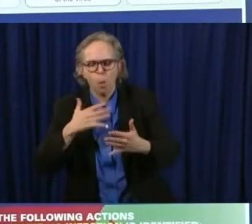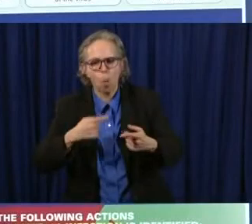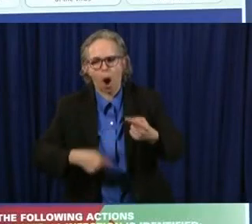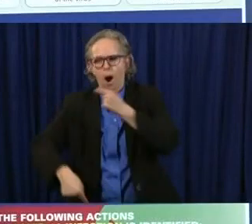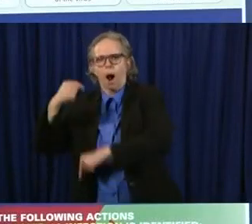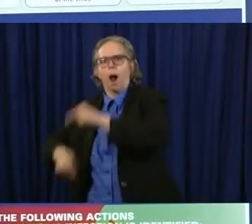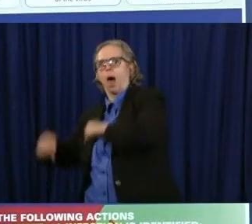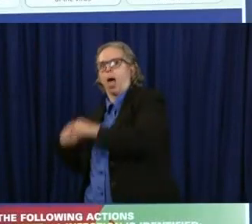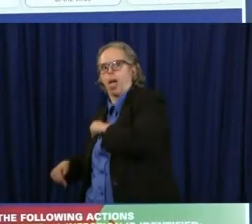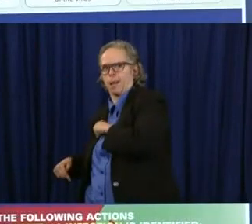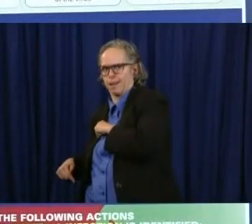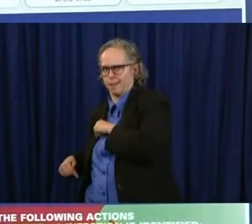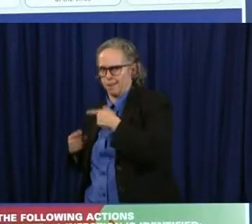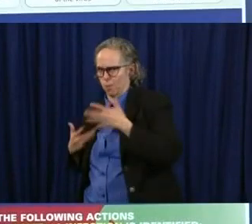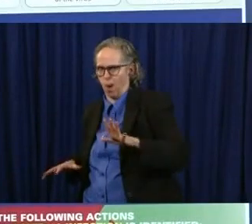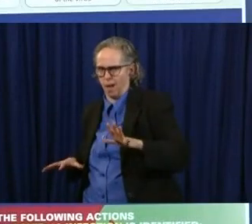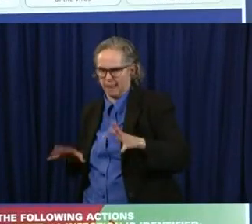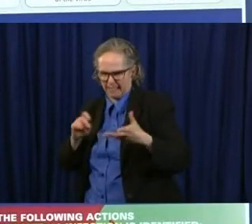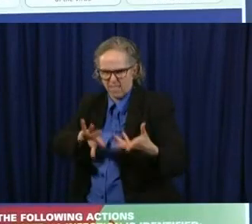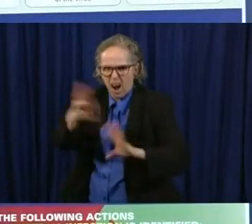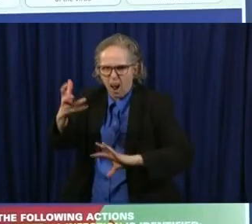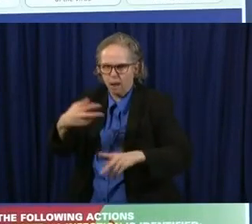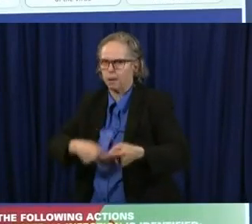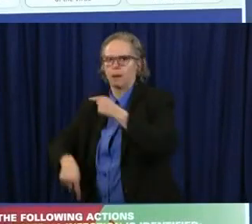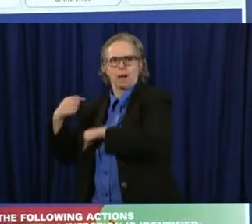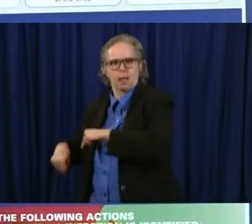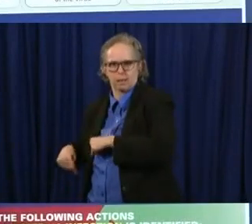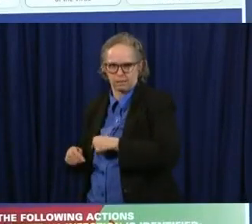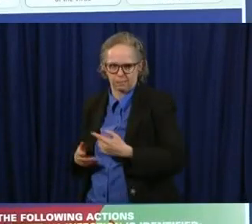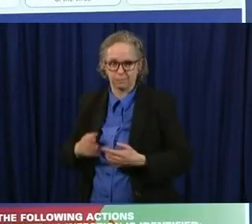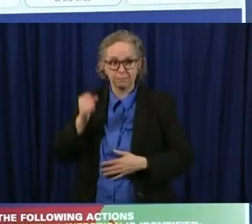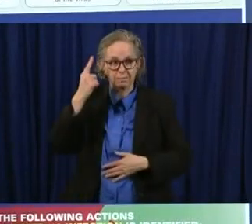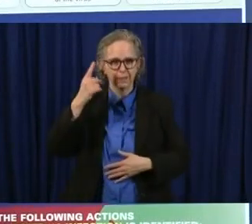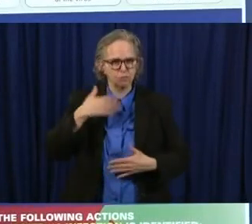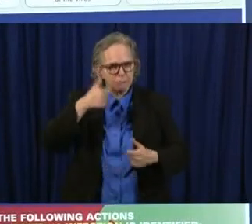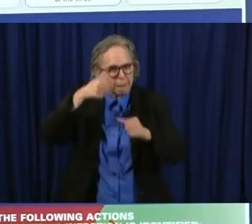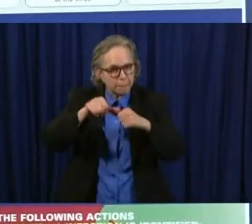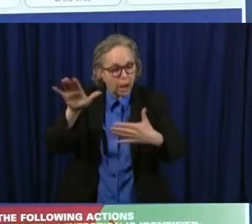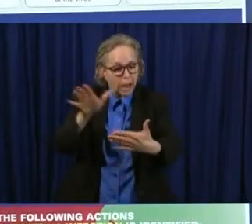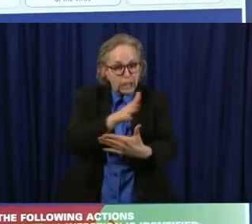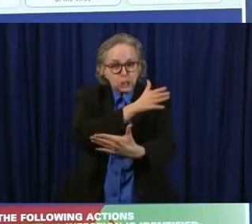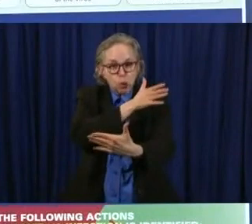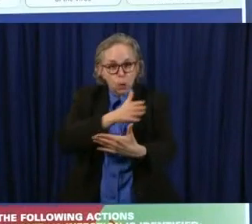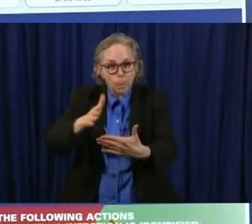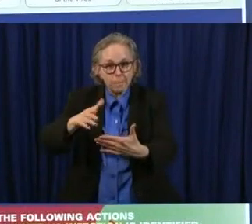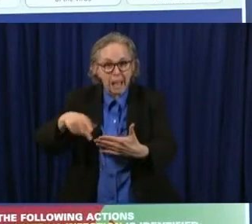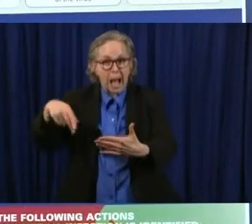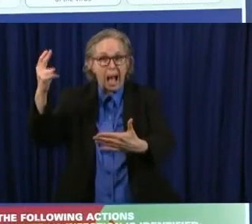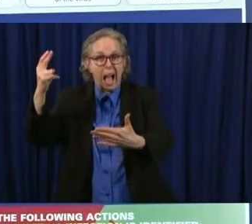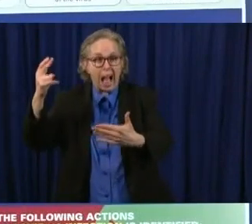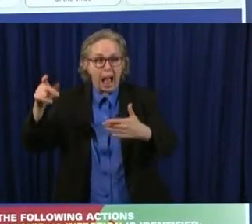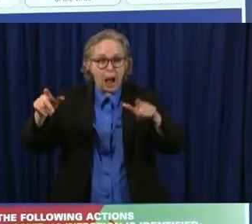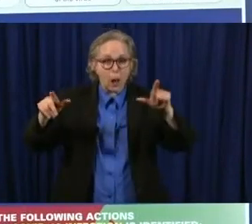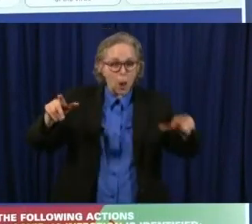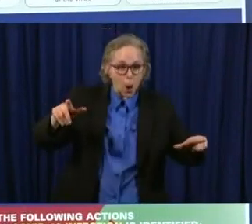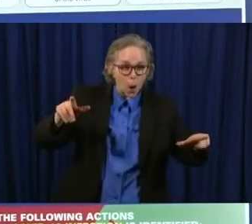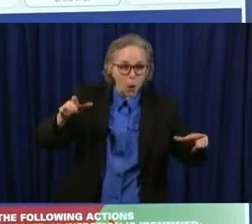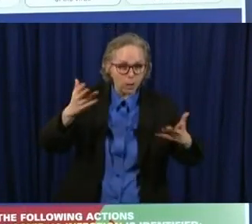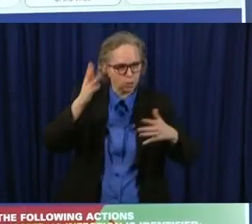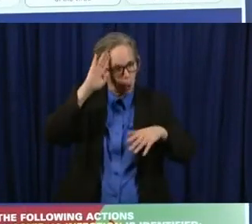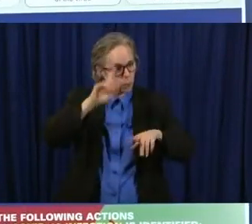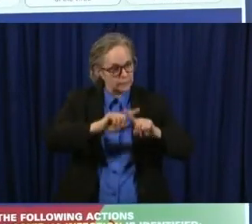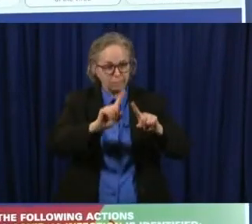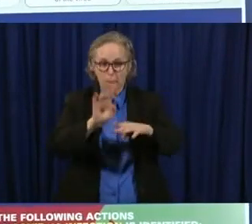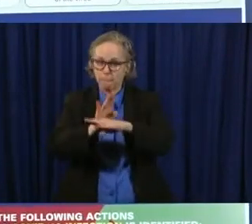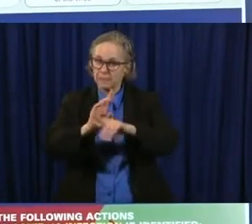earlier randy about the of the continuum um and every business is different but in general um